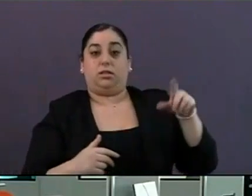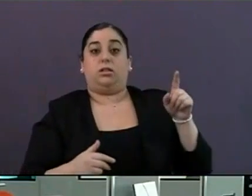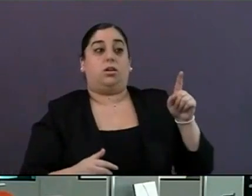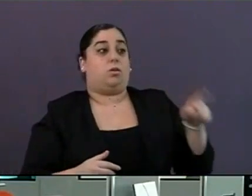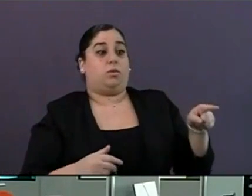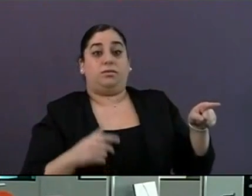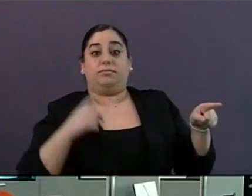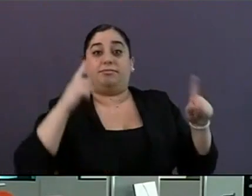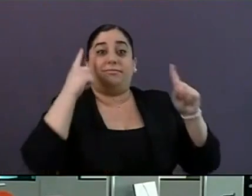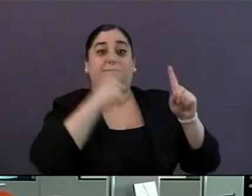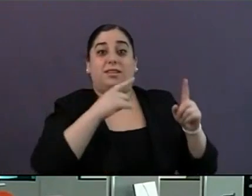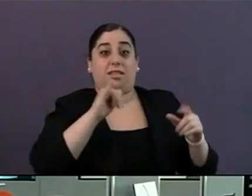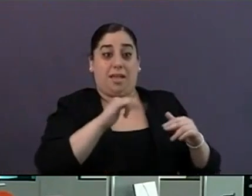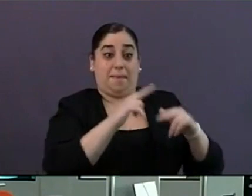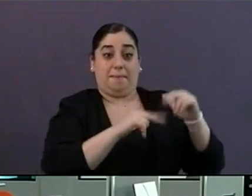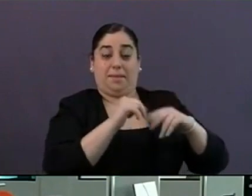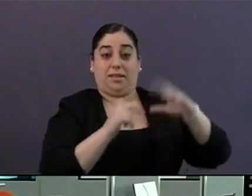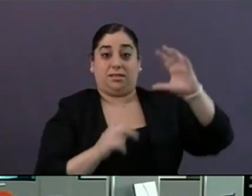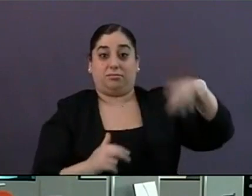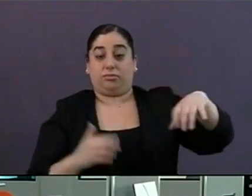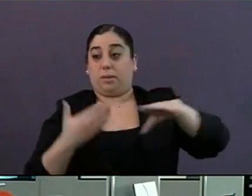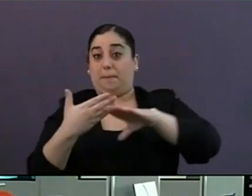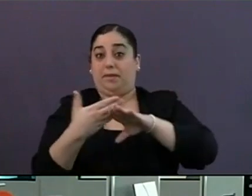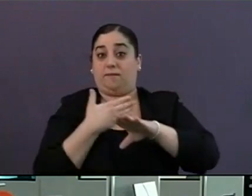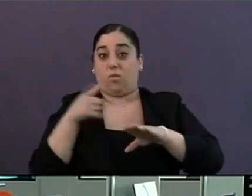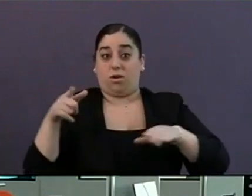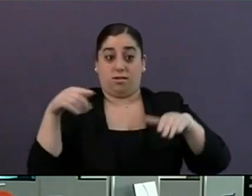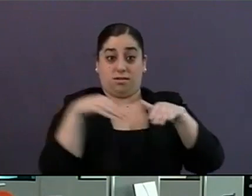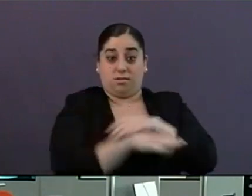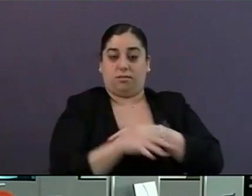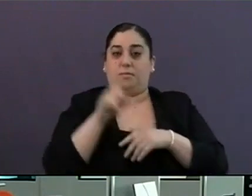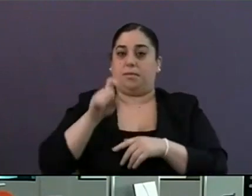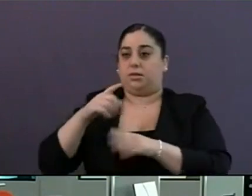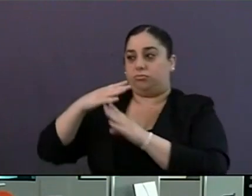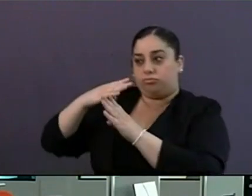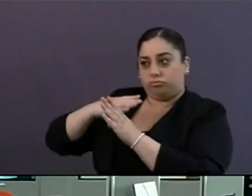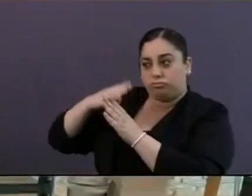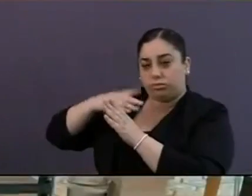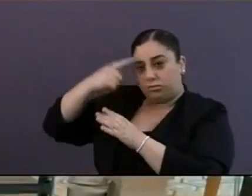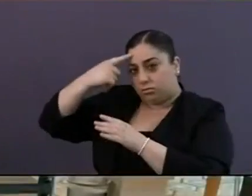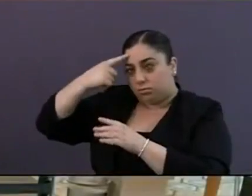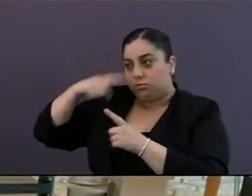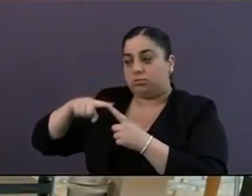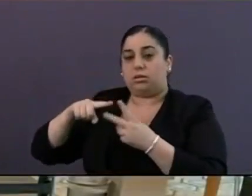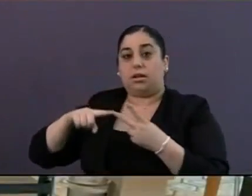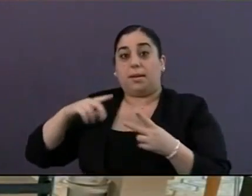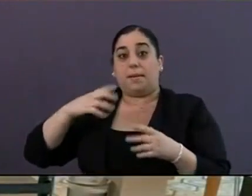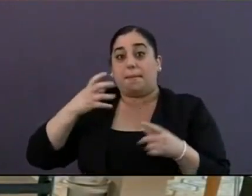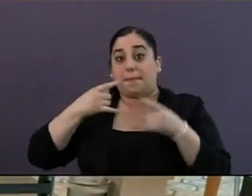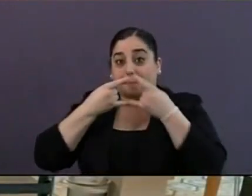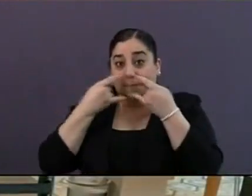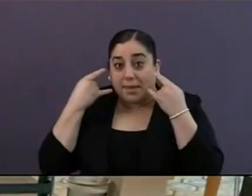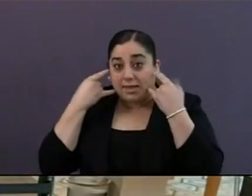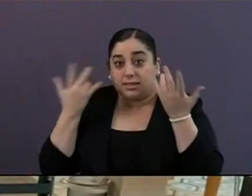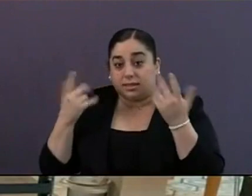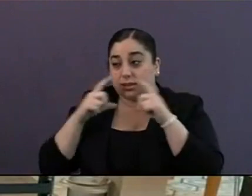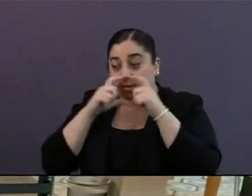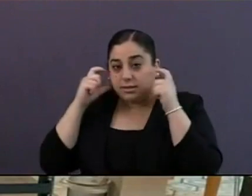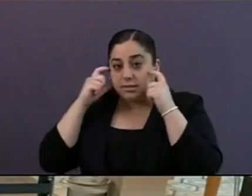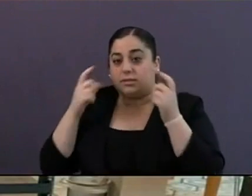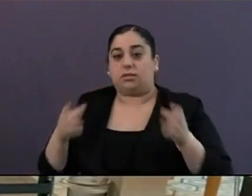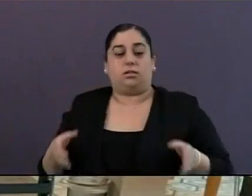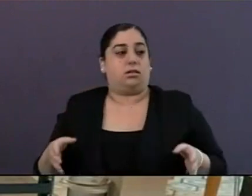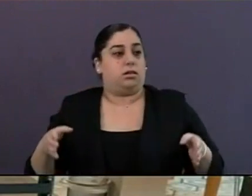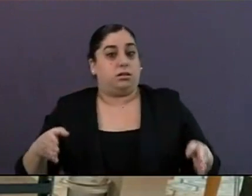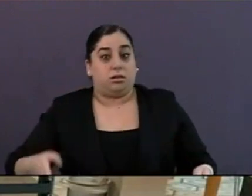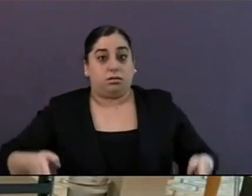require temperature checks and face coverings, plexiglass to separate offices, regularly scheduled cleanings, directional signs